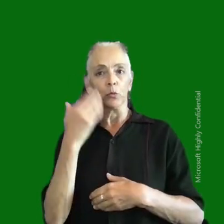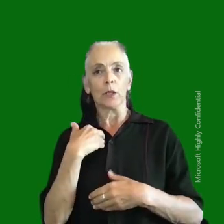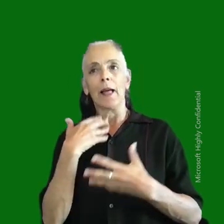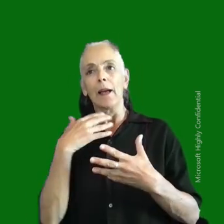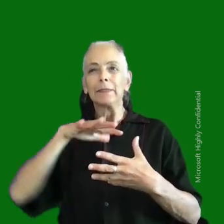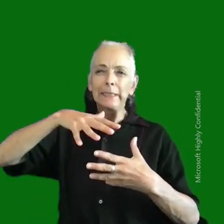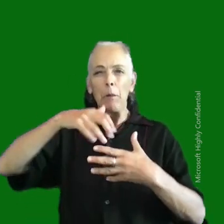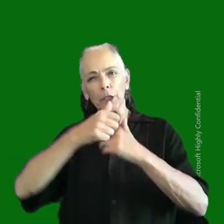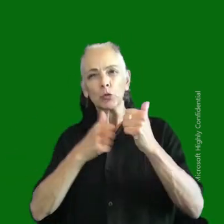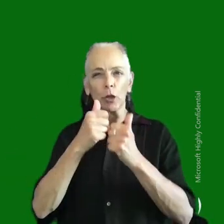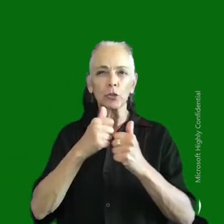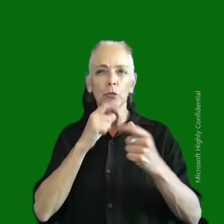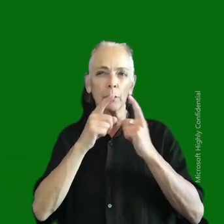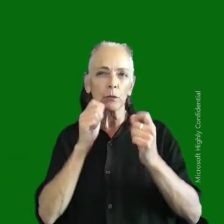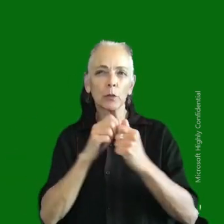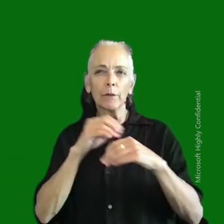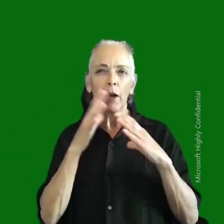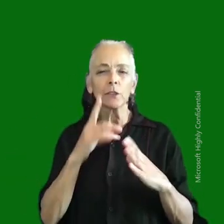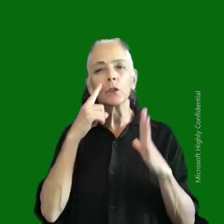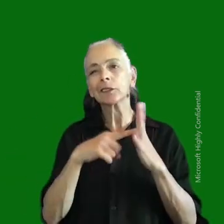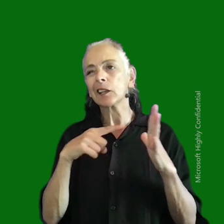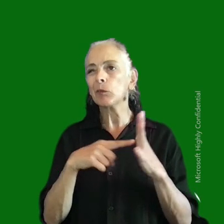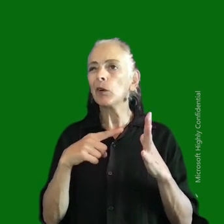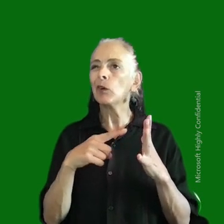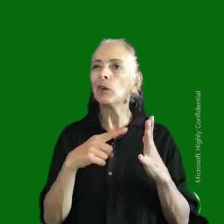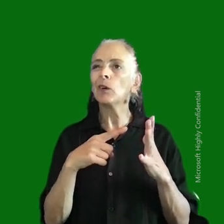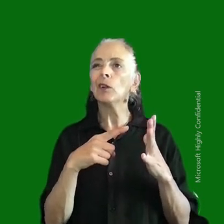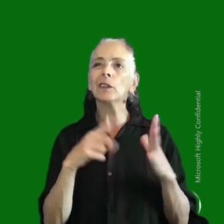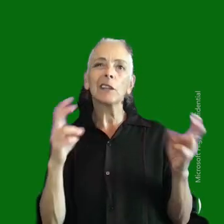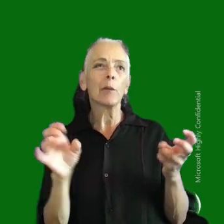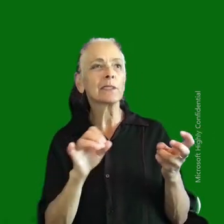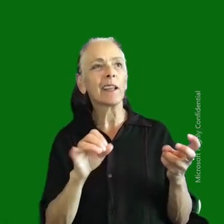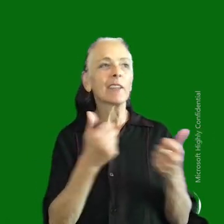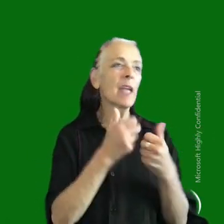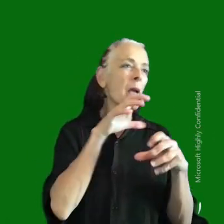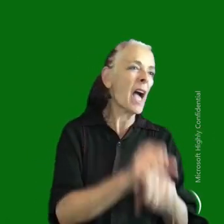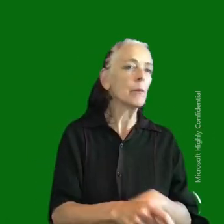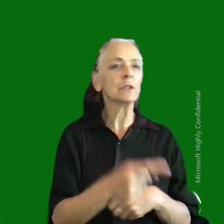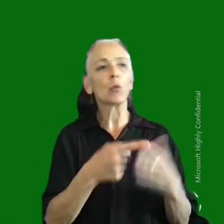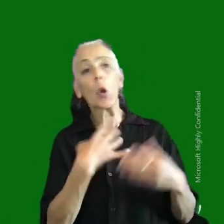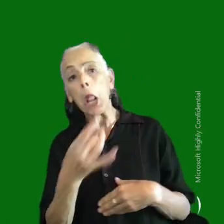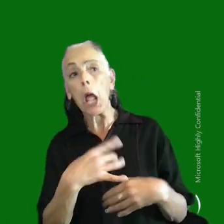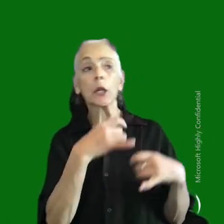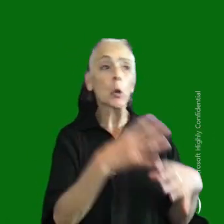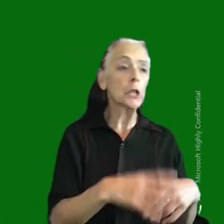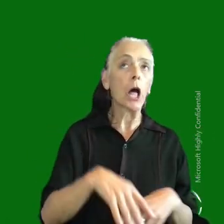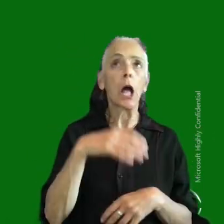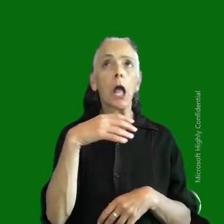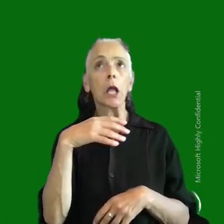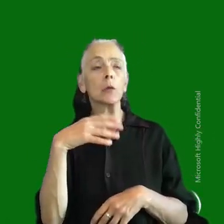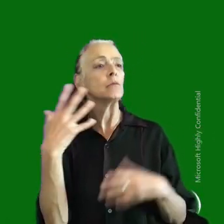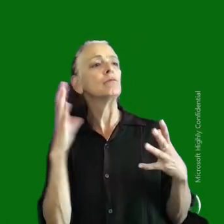covering more generic topics like gaming habits, likes, dislikes, what does a daily gaming session look like for the